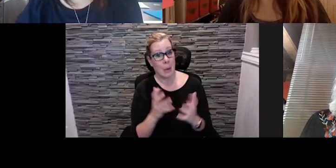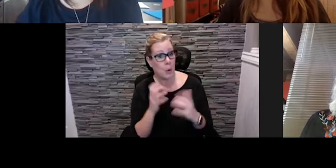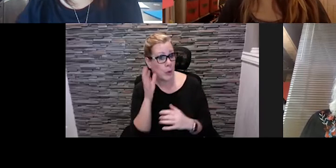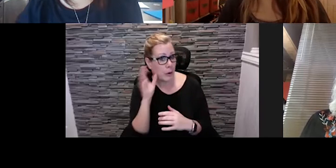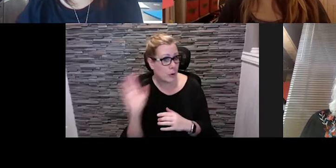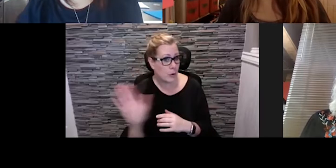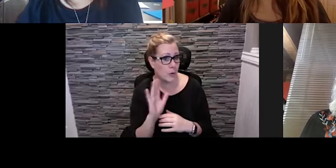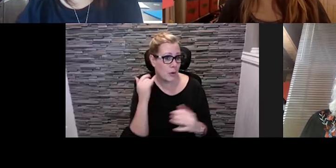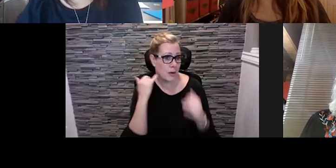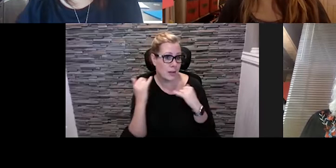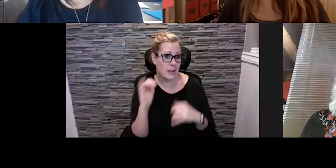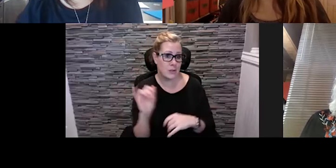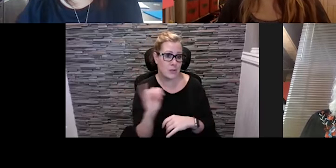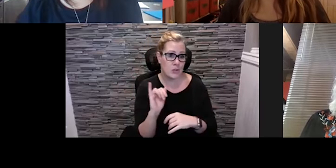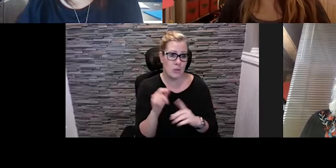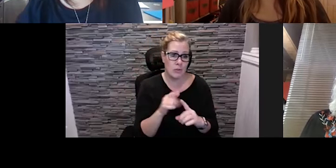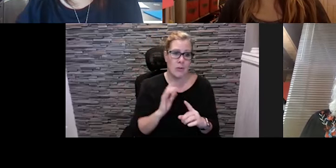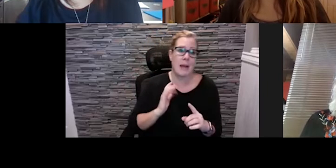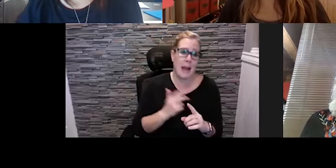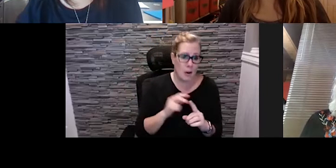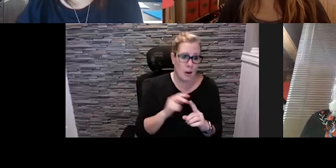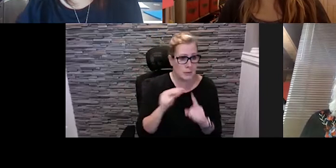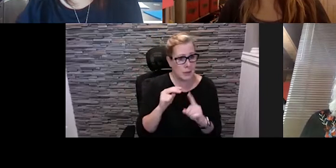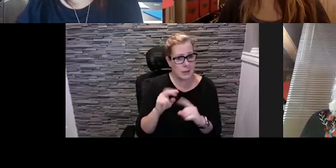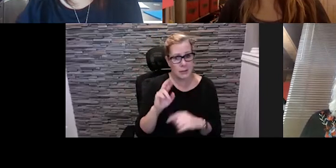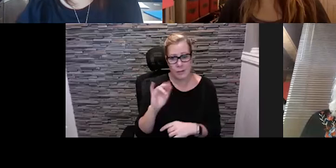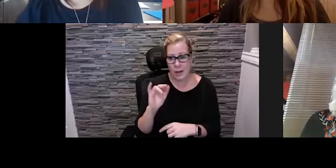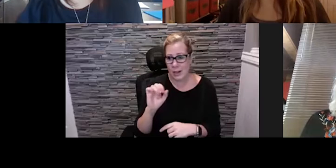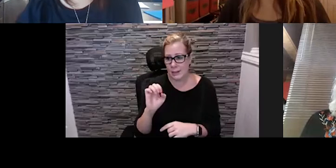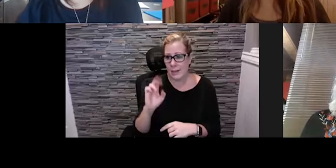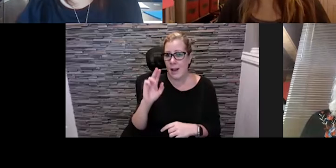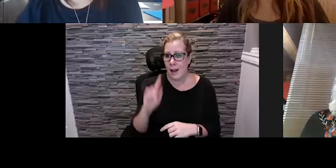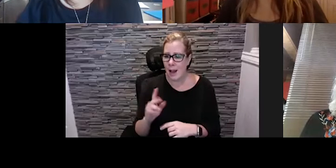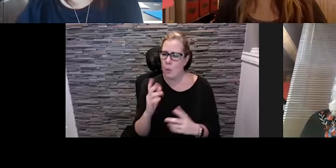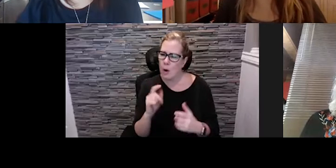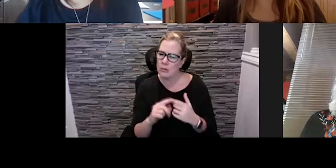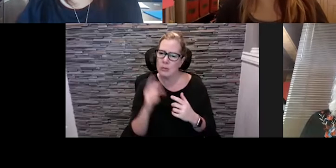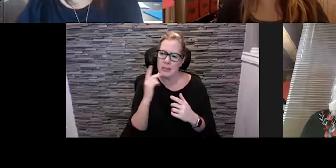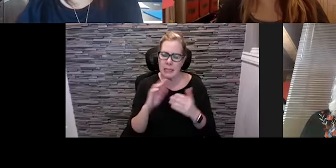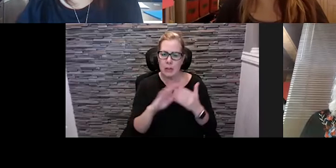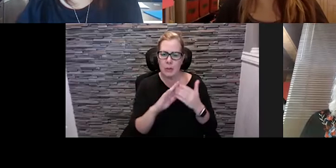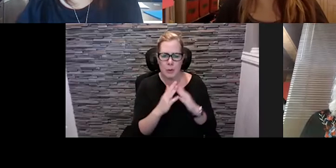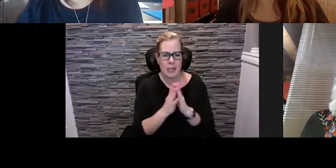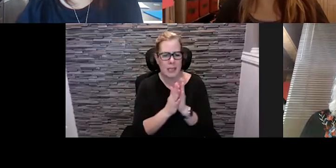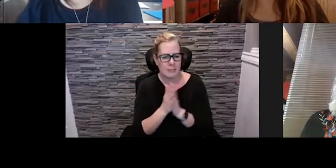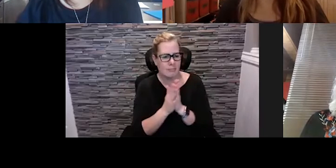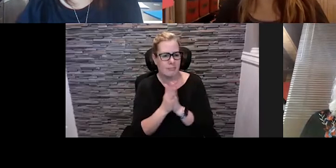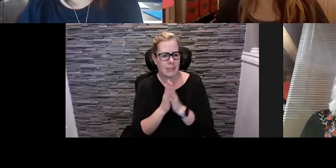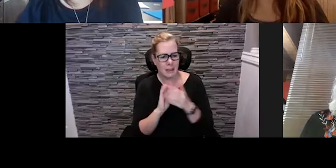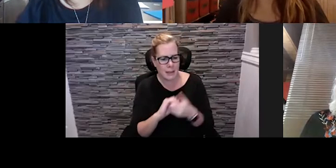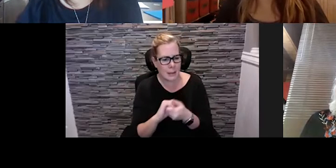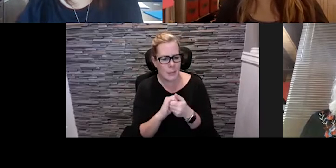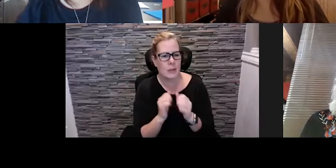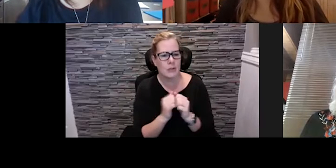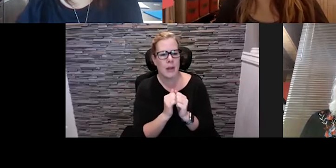so you know from rise up and and as a you know a community initiative and collaboration we want to make sure the ball's rolling in the right direction